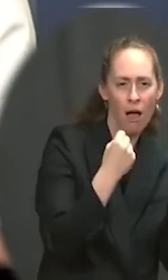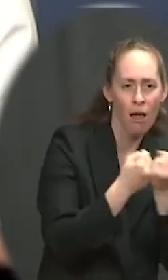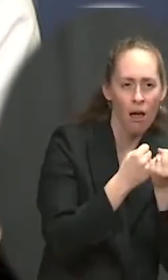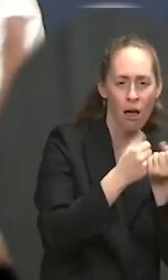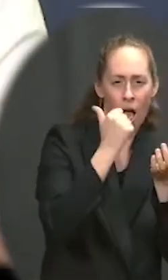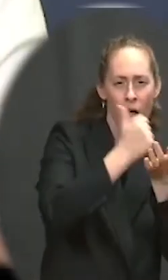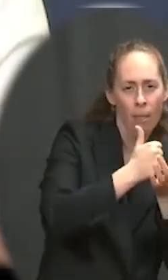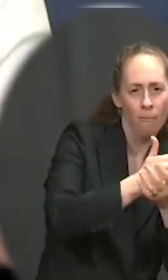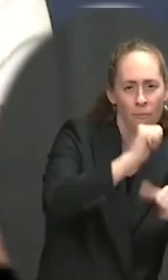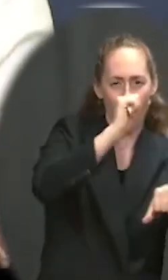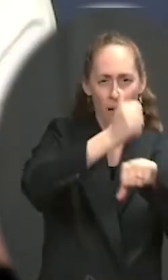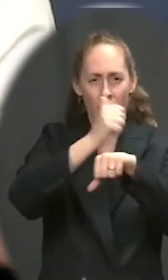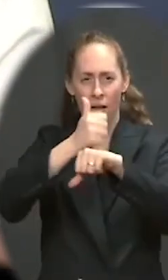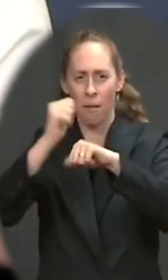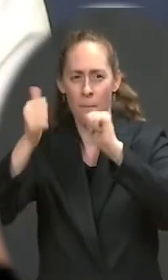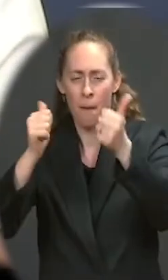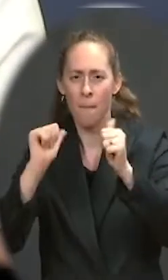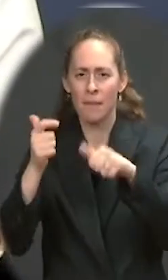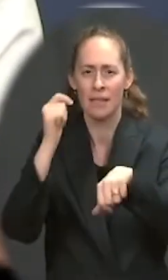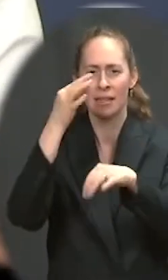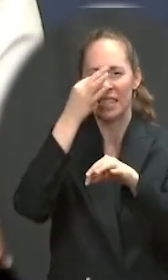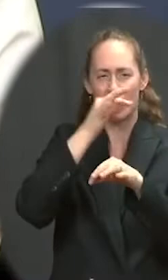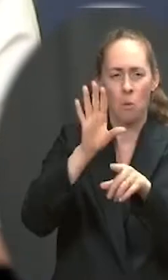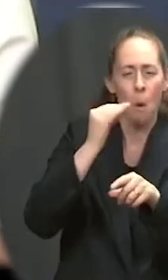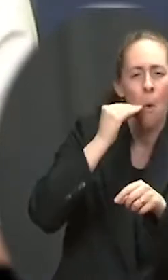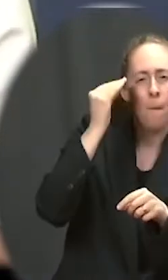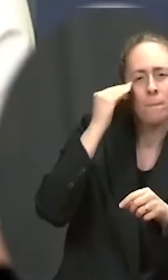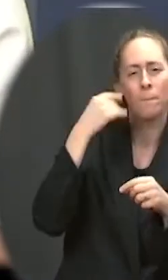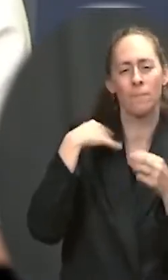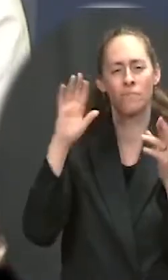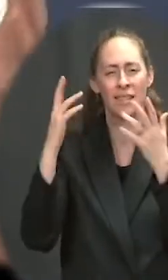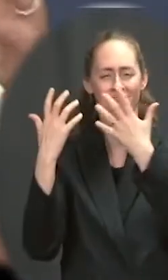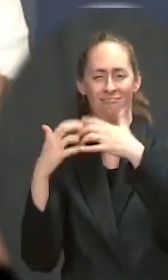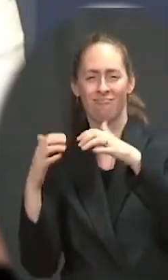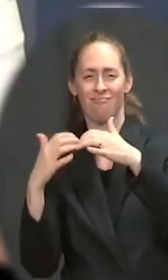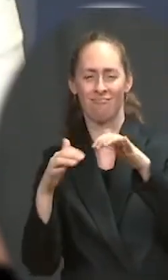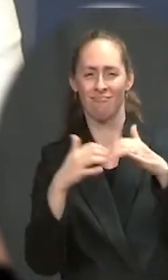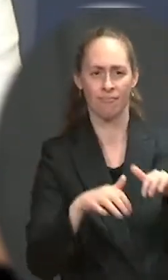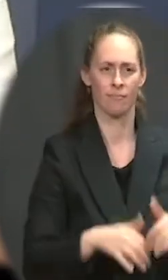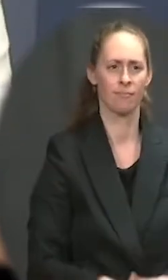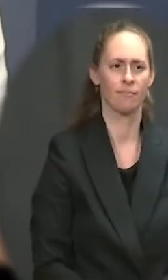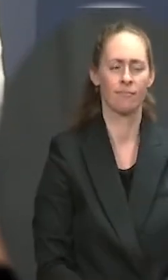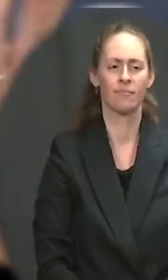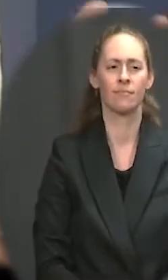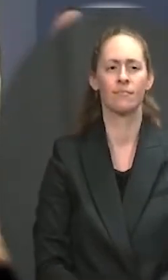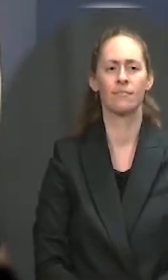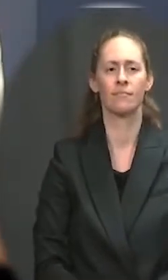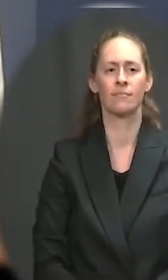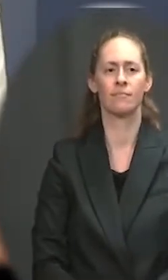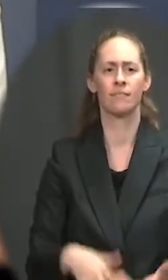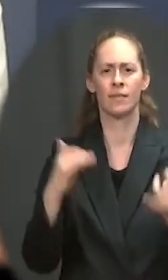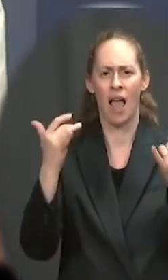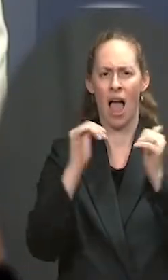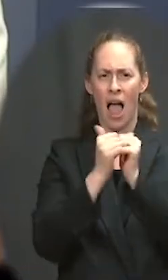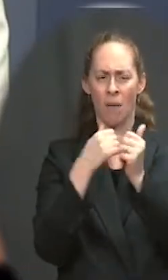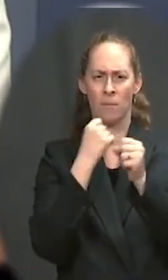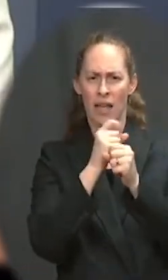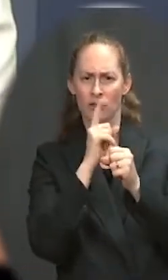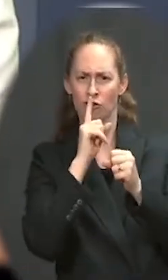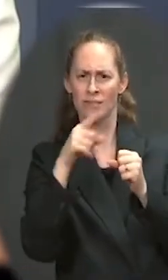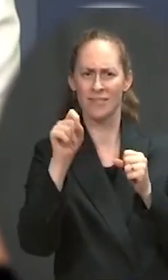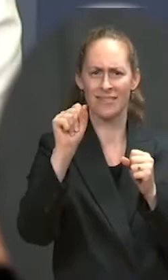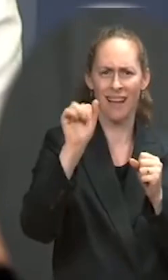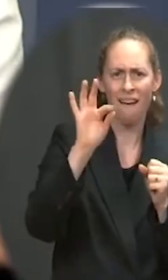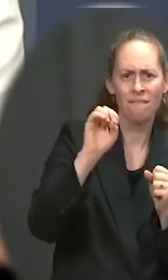communities around the country. In terms of an assessment of the safety of this approach by sports teams, I'd have to talk to our COVID